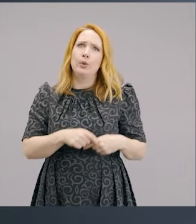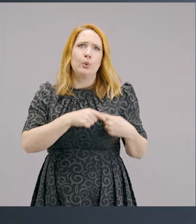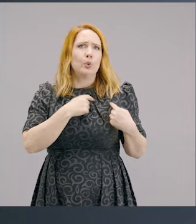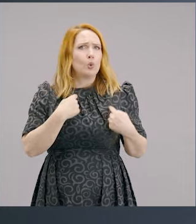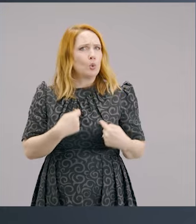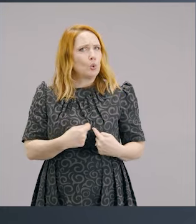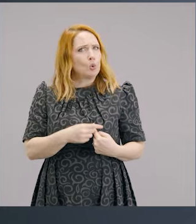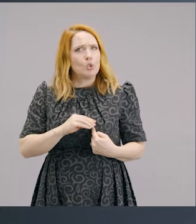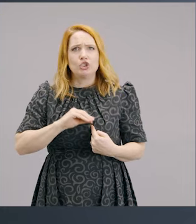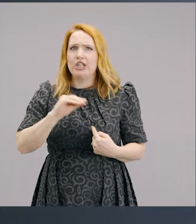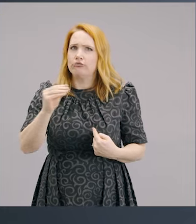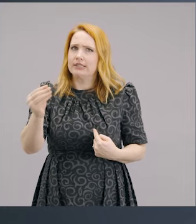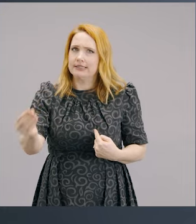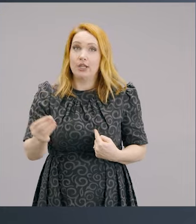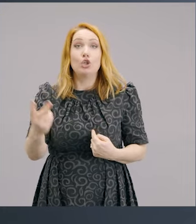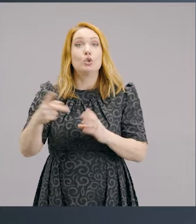extraordinary act of generosity.